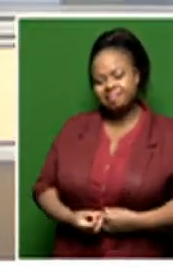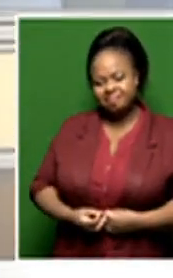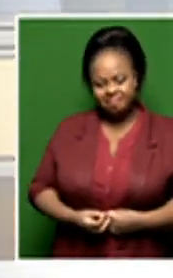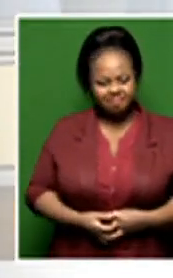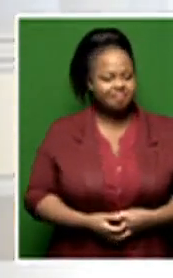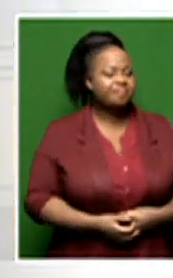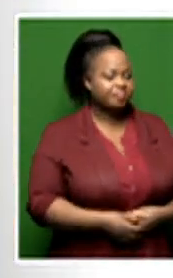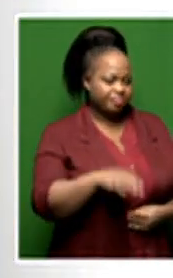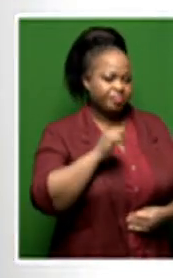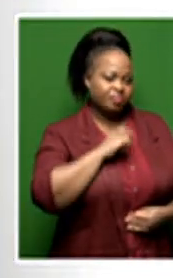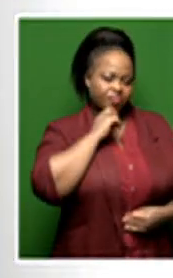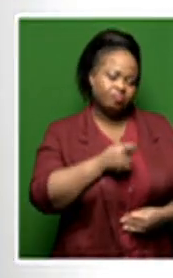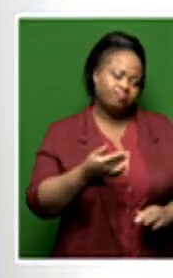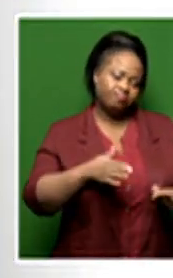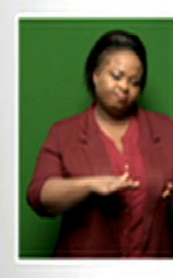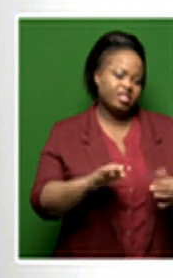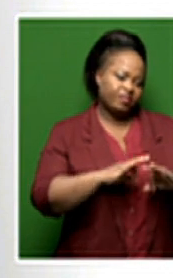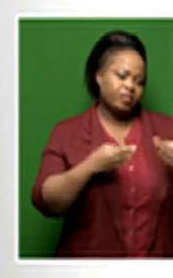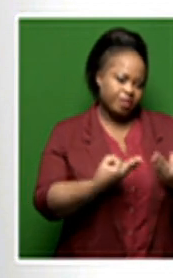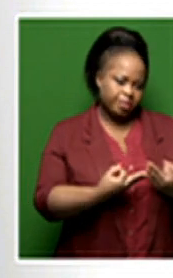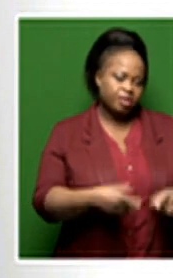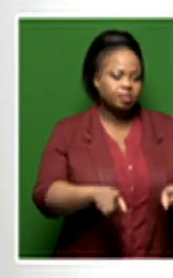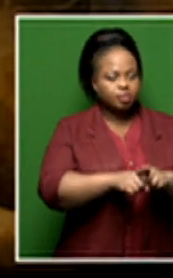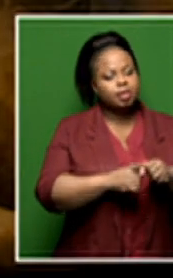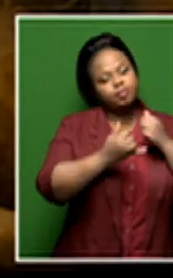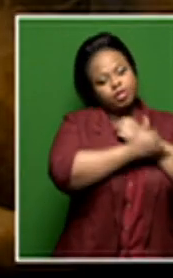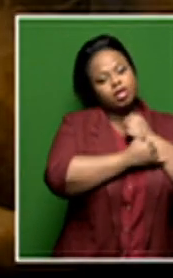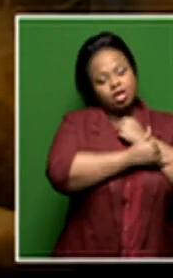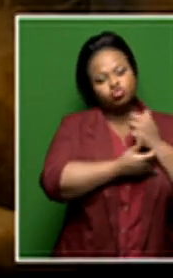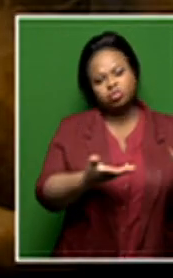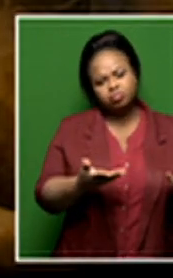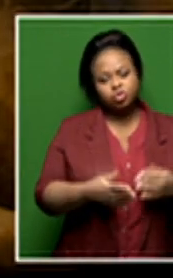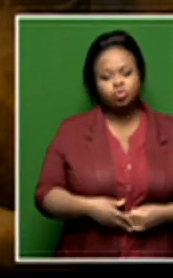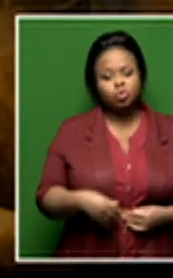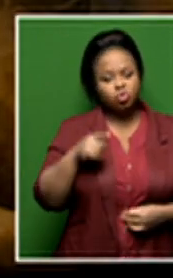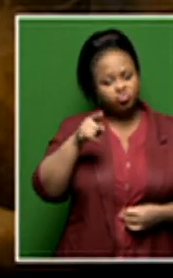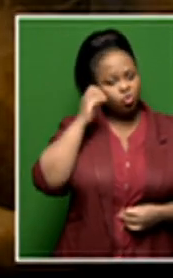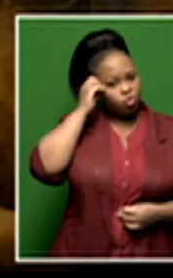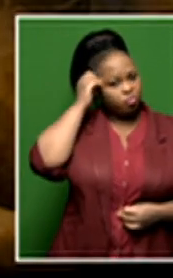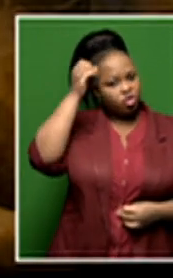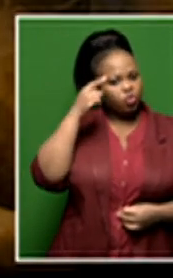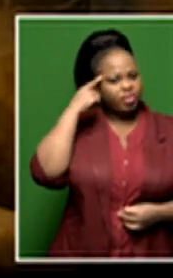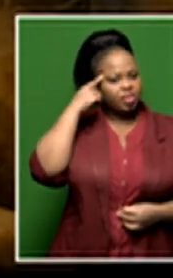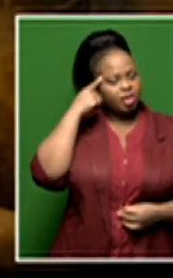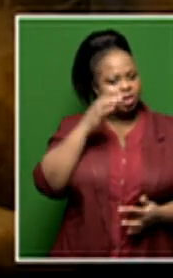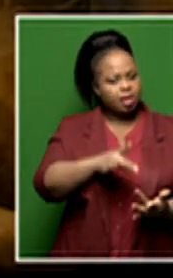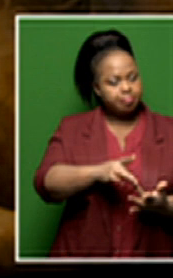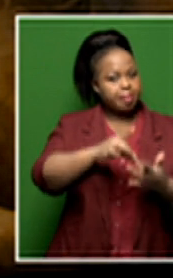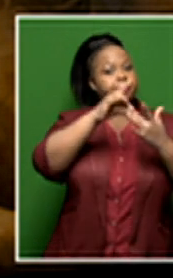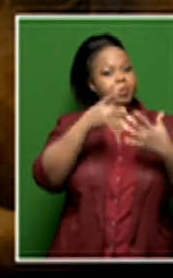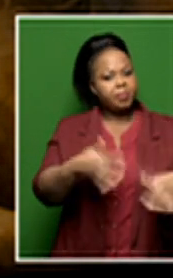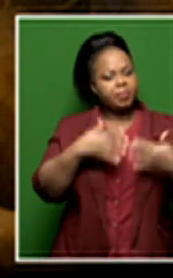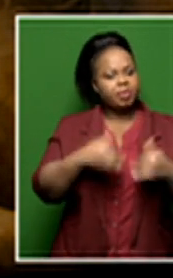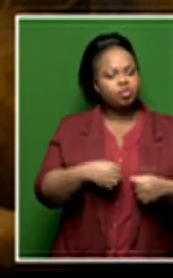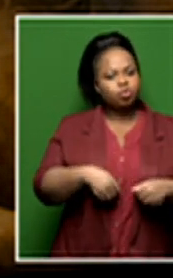Yeah, it really is a huge loss, not only for the family, but for the country as well. And what, in your opinion, made him such a prolific and